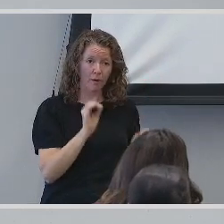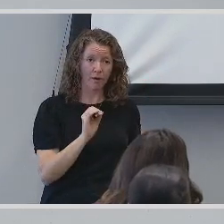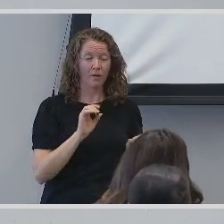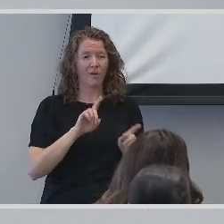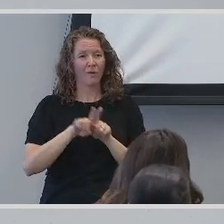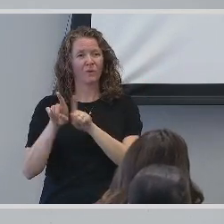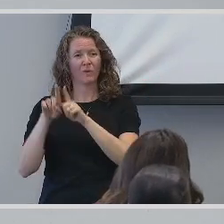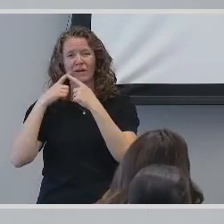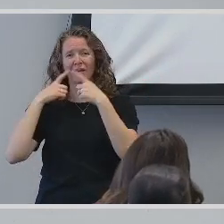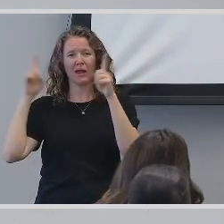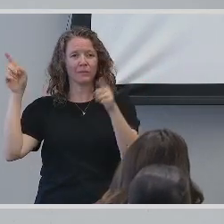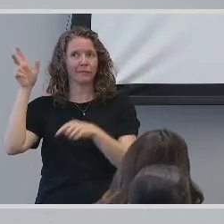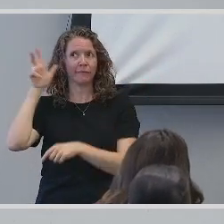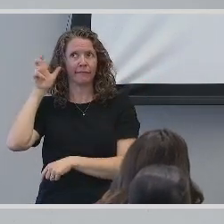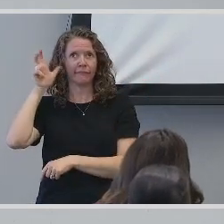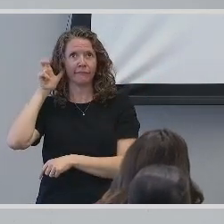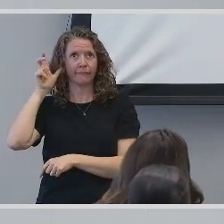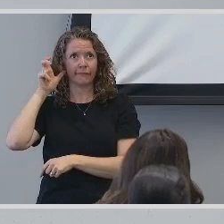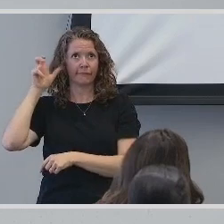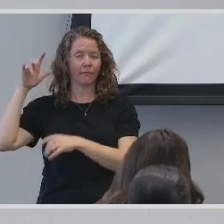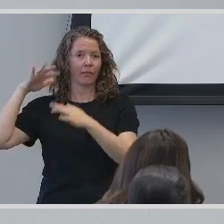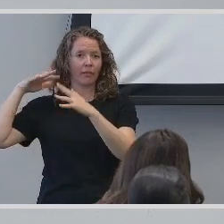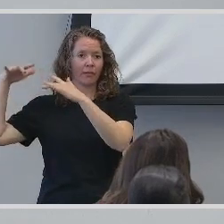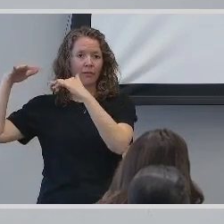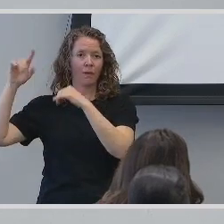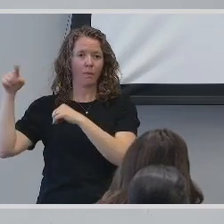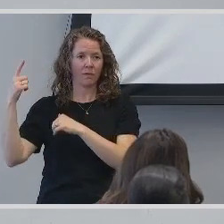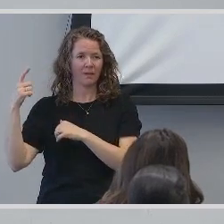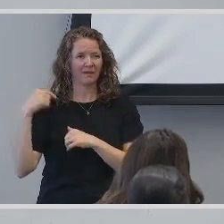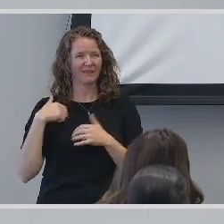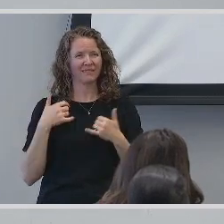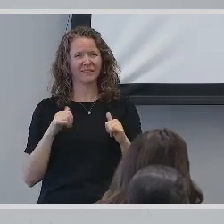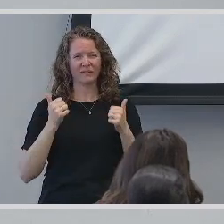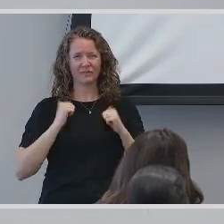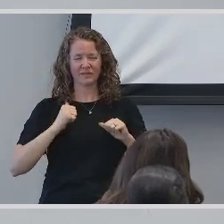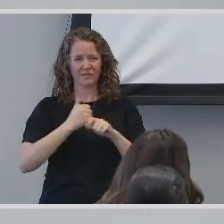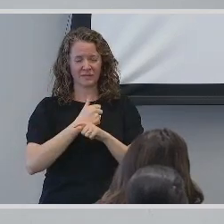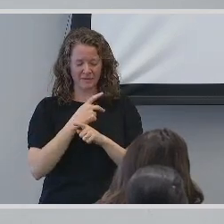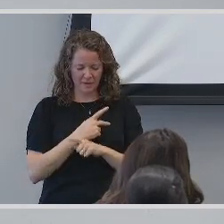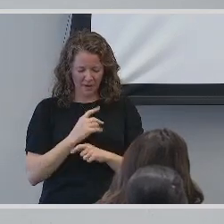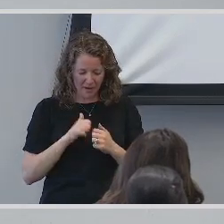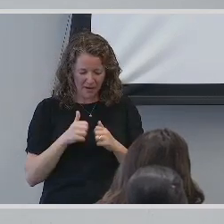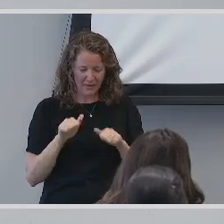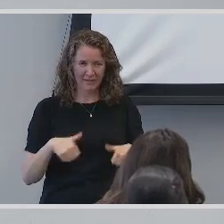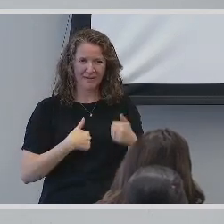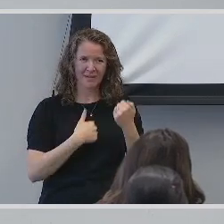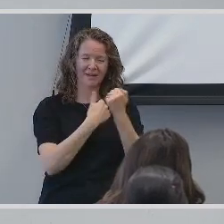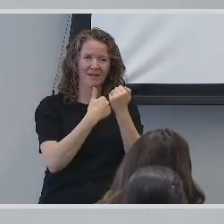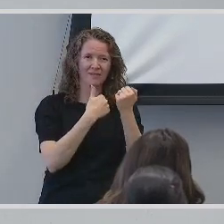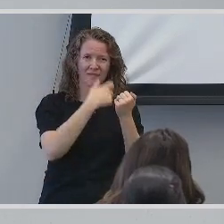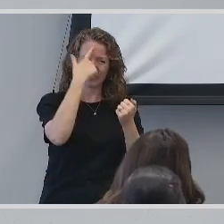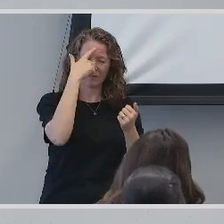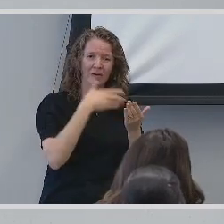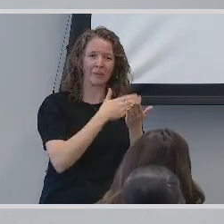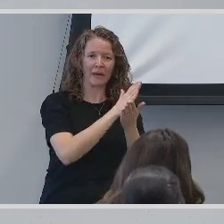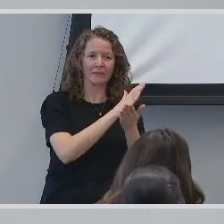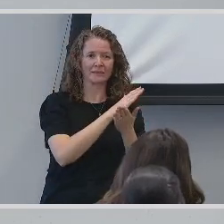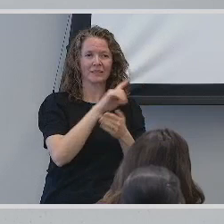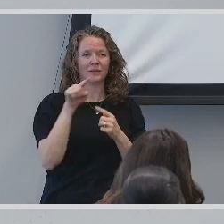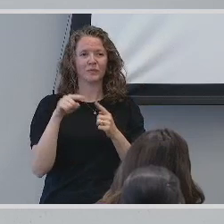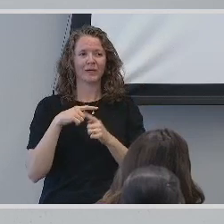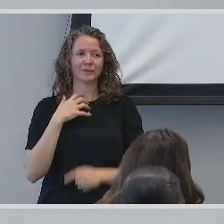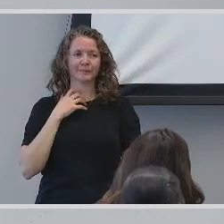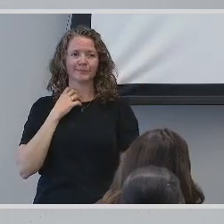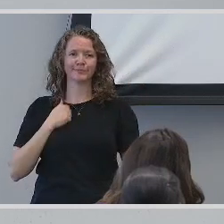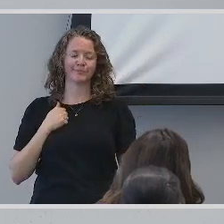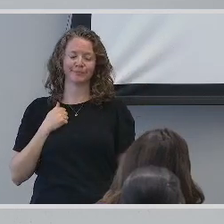I was still learning to advocate for myself, understand my rights and determine when to stand up for them and when to move on. From ordering